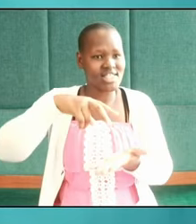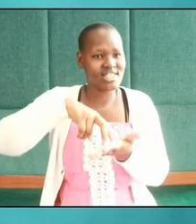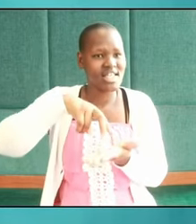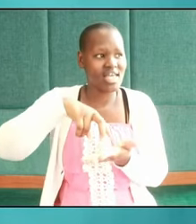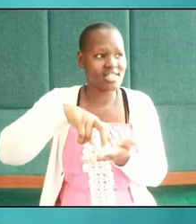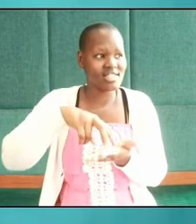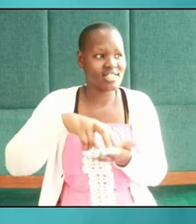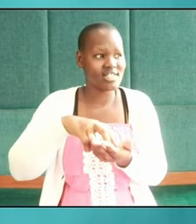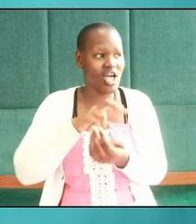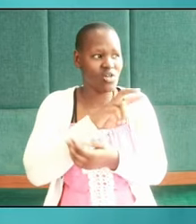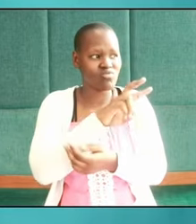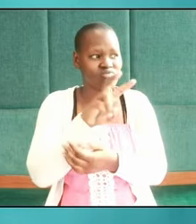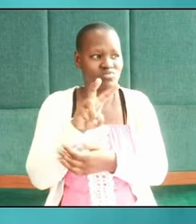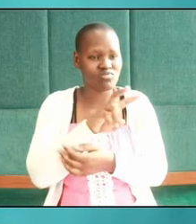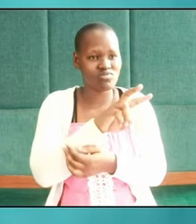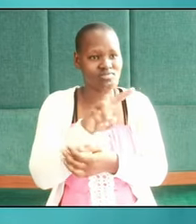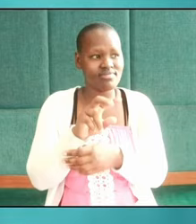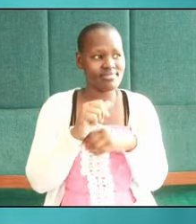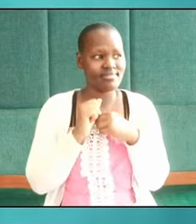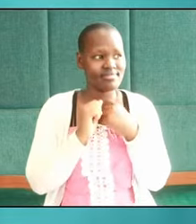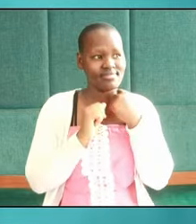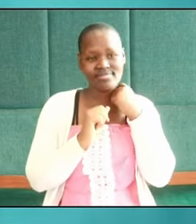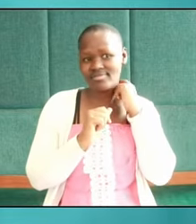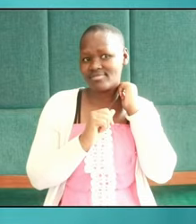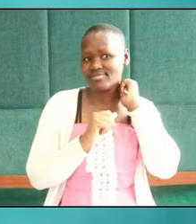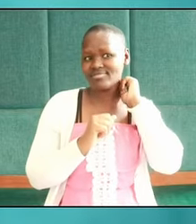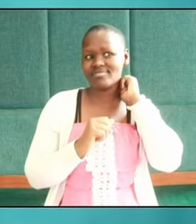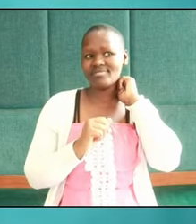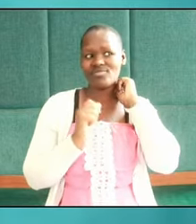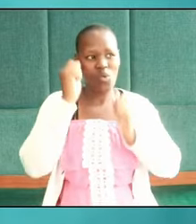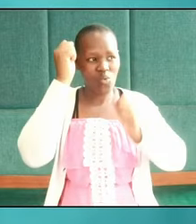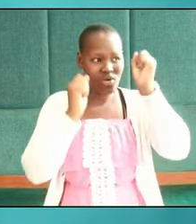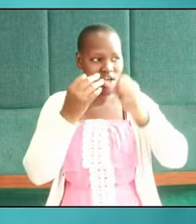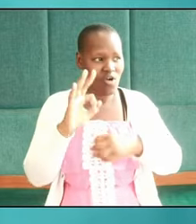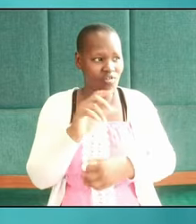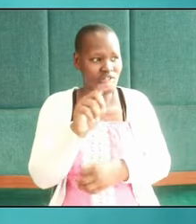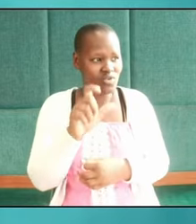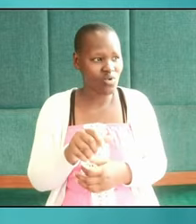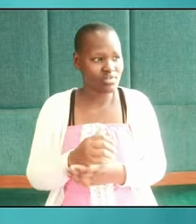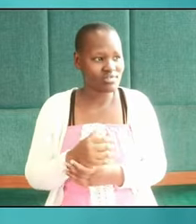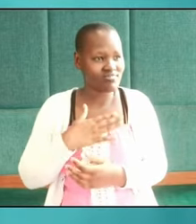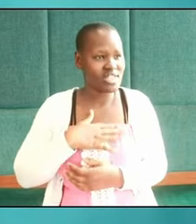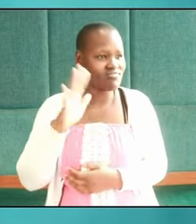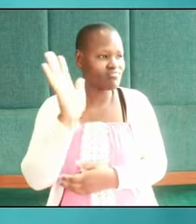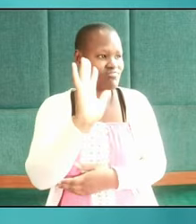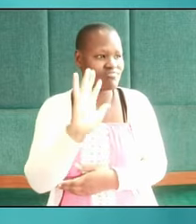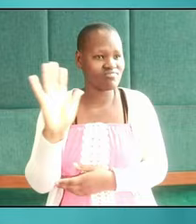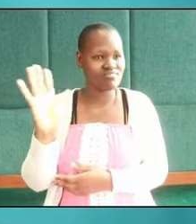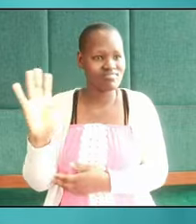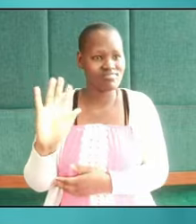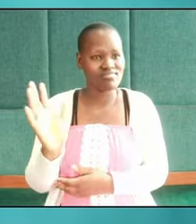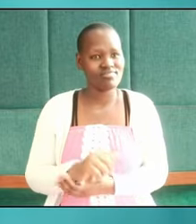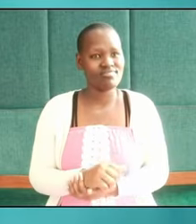look at them. These soldiers of the cross, please let's wave. Let's